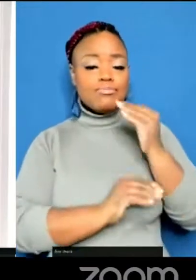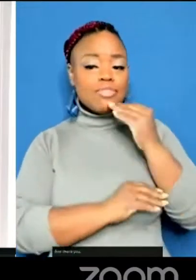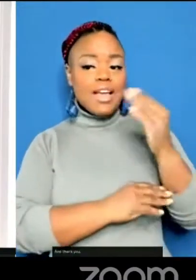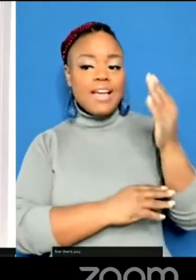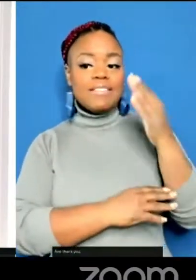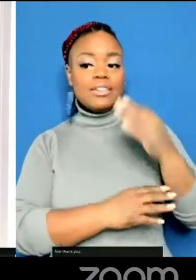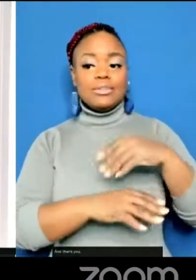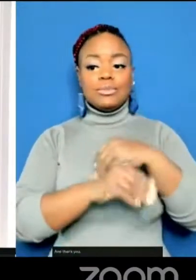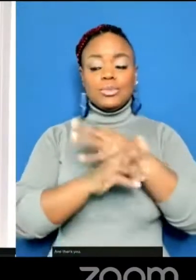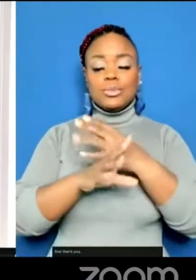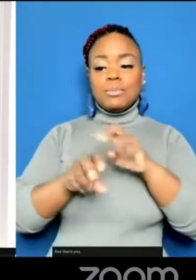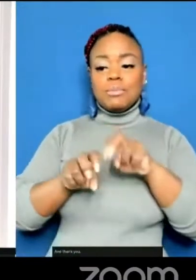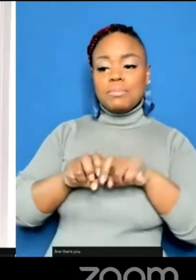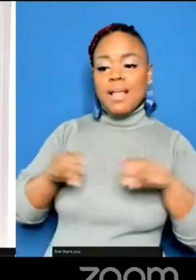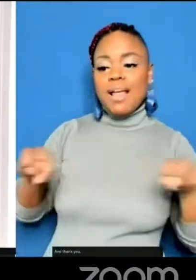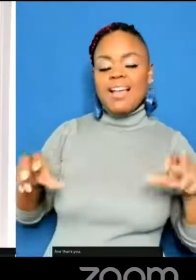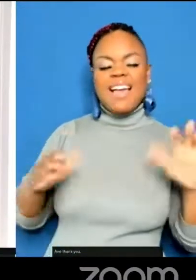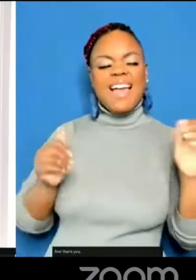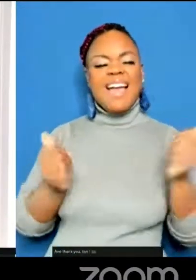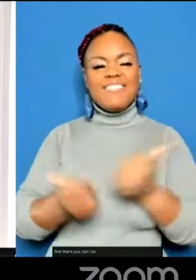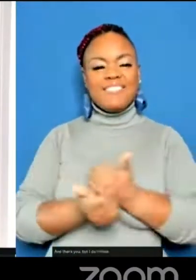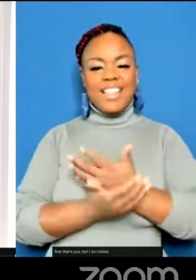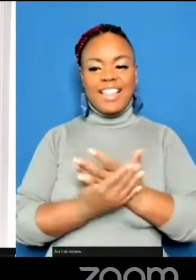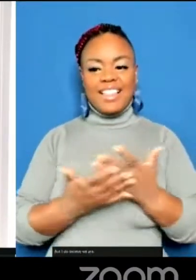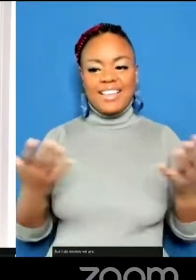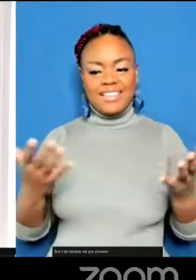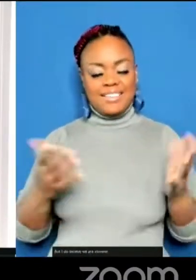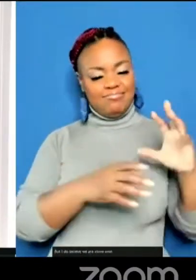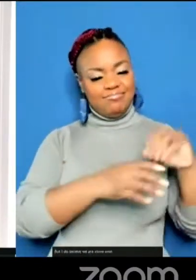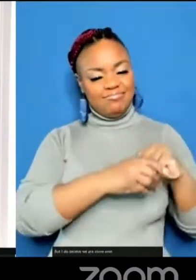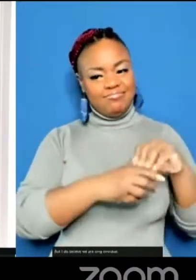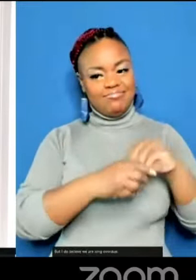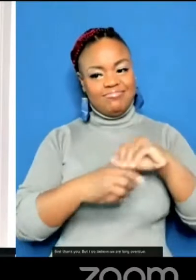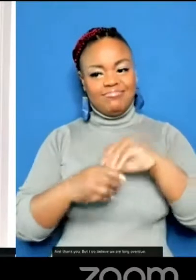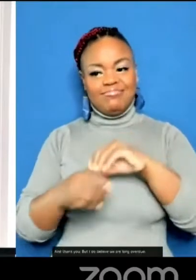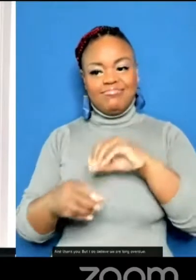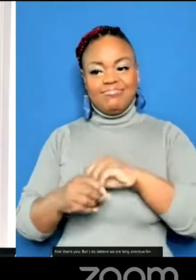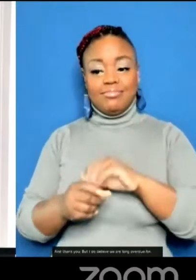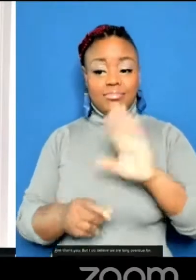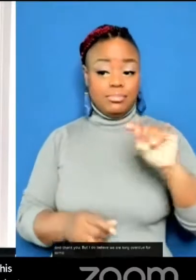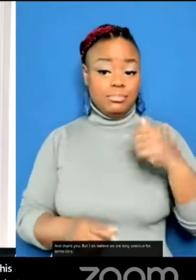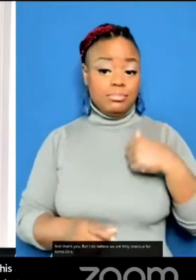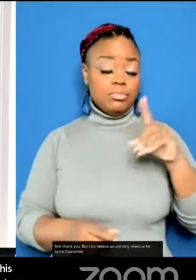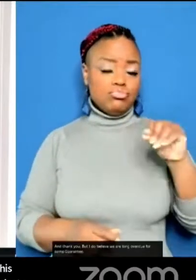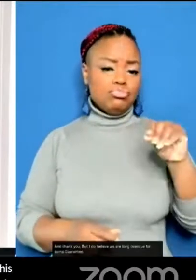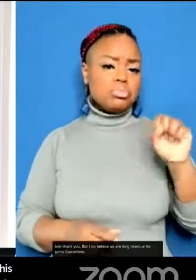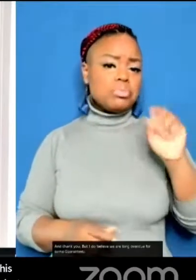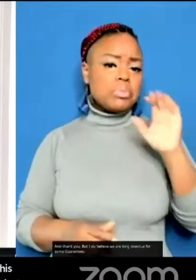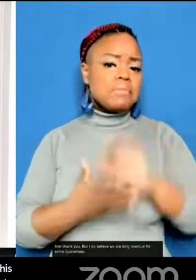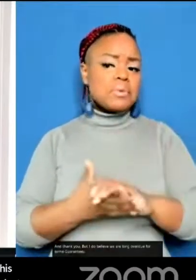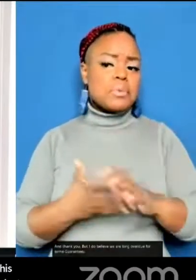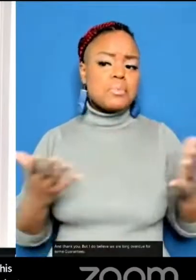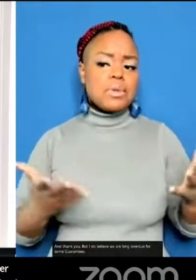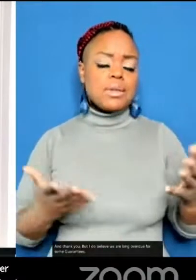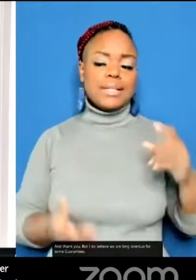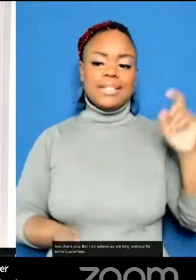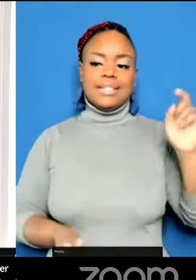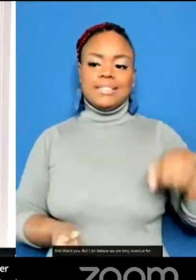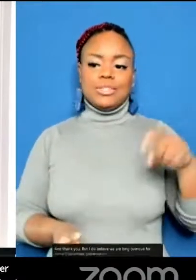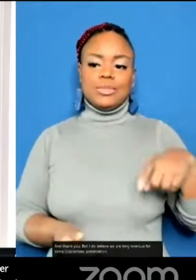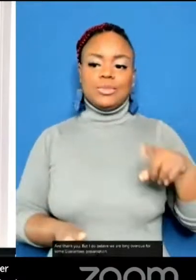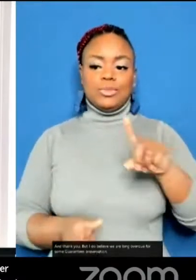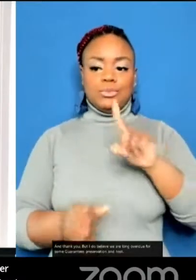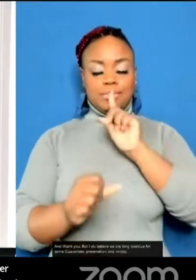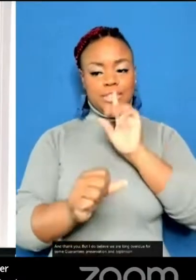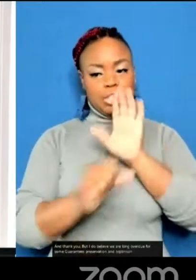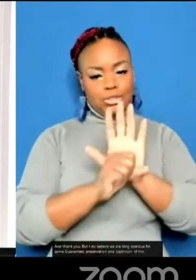you. But I do believe we are long overdue for some guarantees. Preservation and